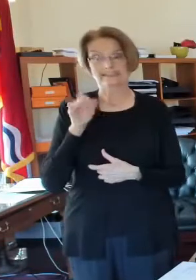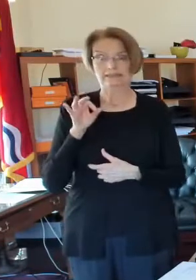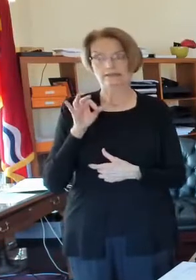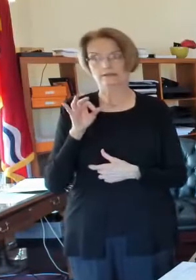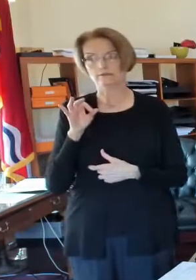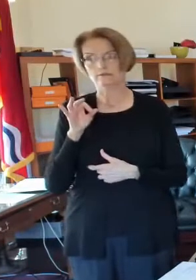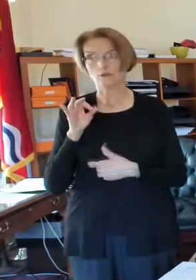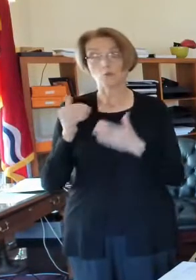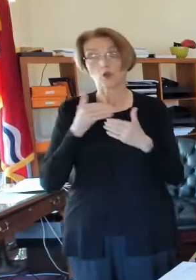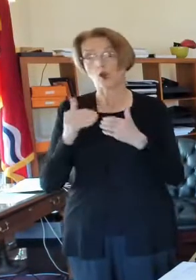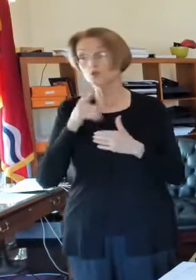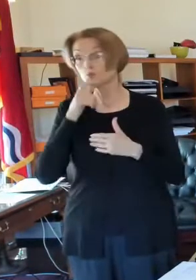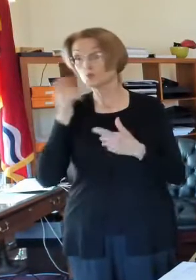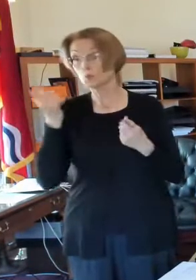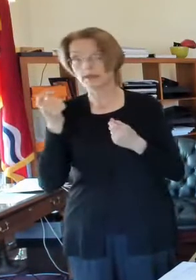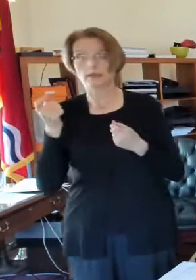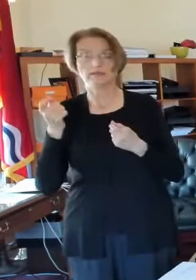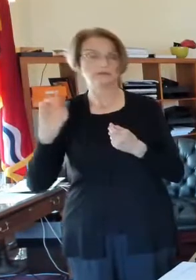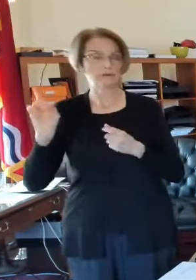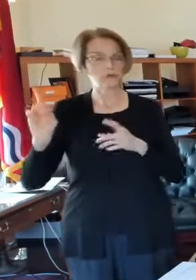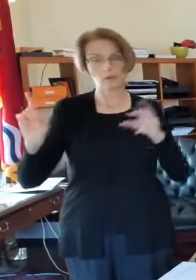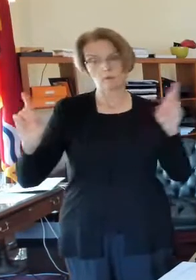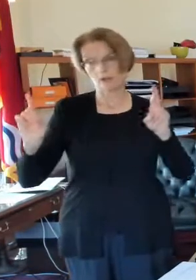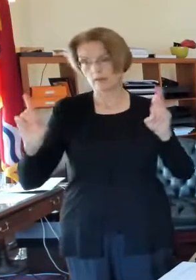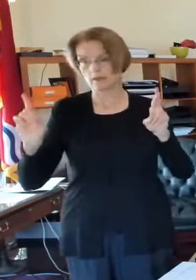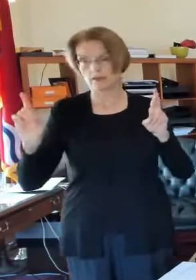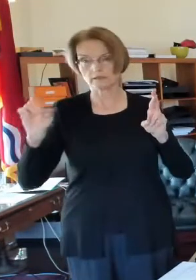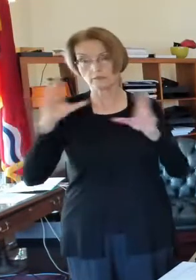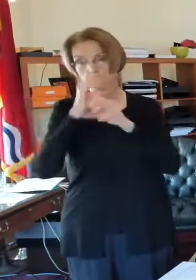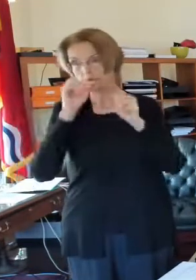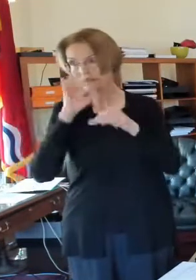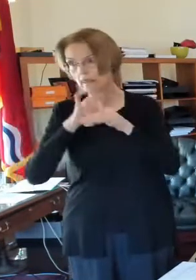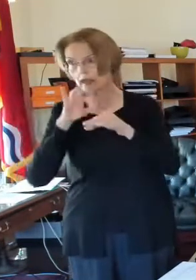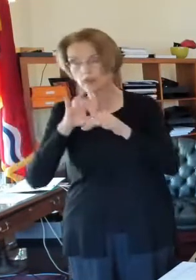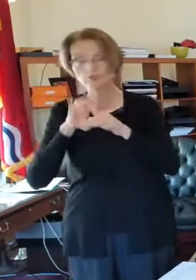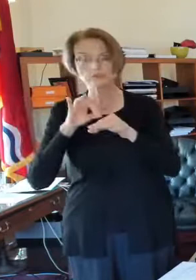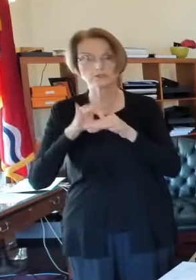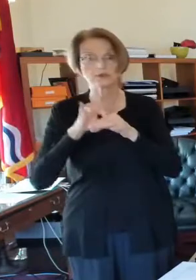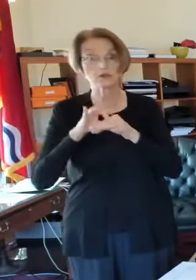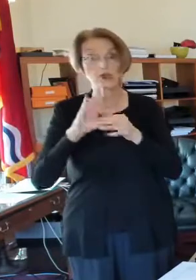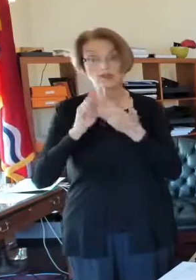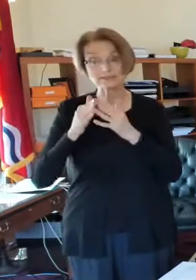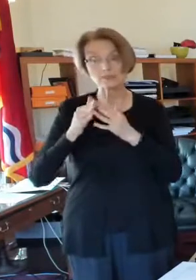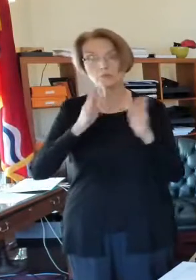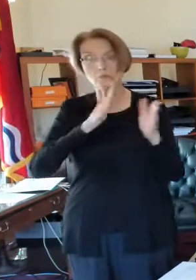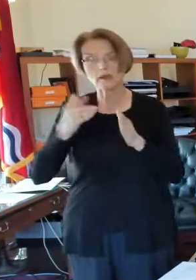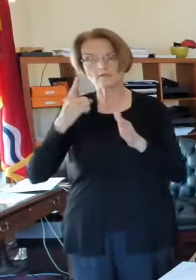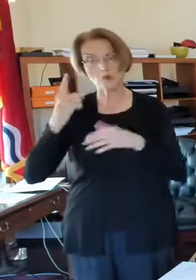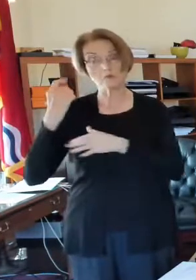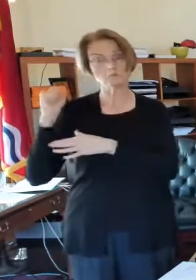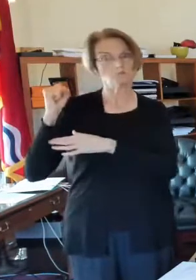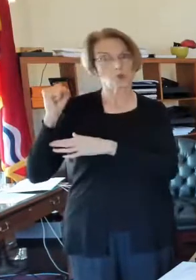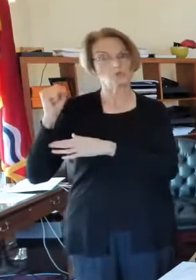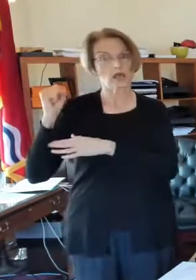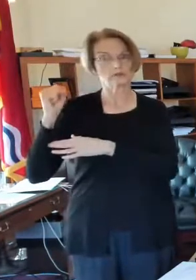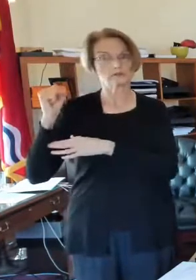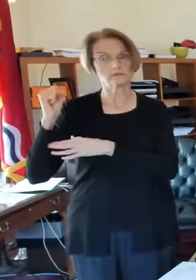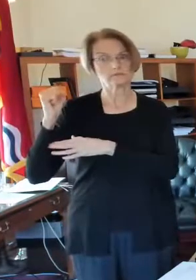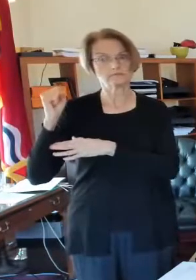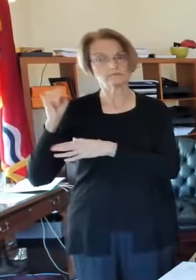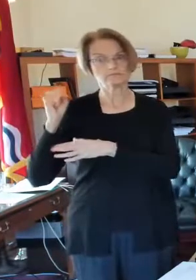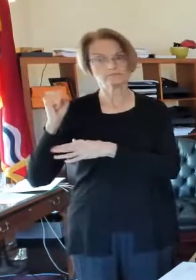regardless of the outcome of what happens? Is the city preparing for protests? We are, Chris.